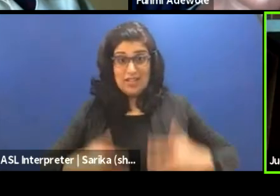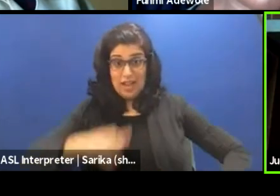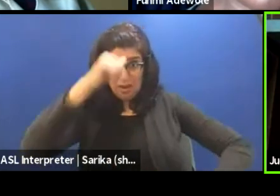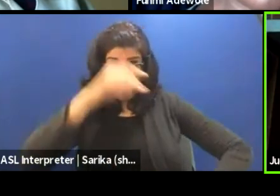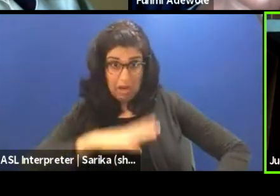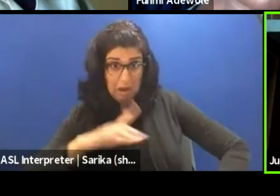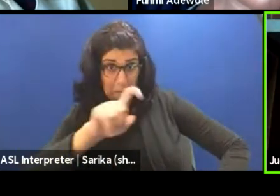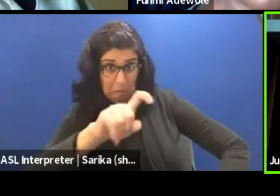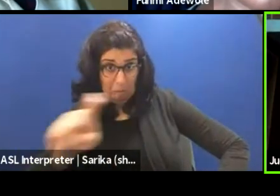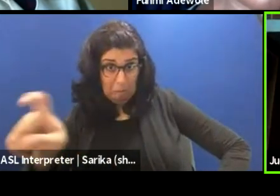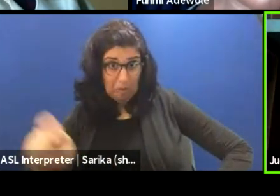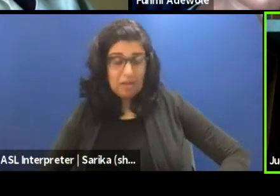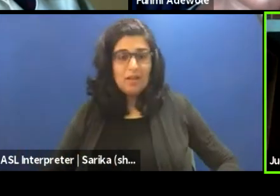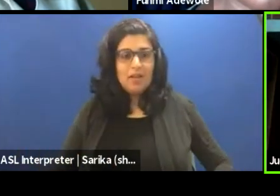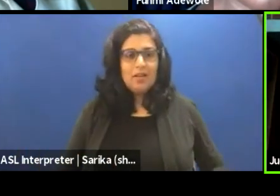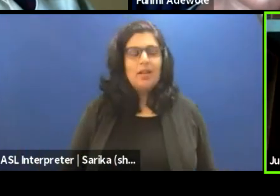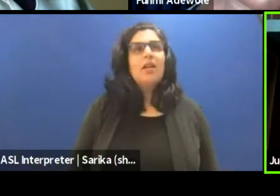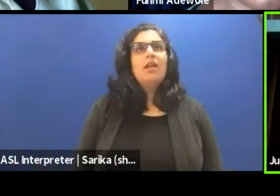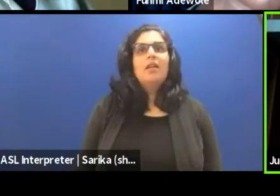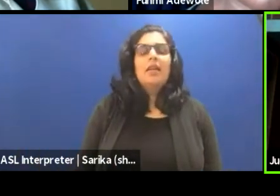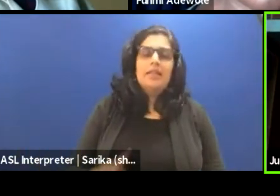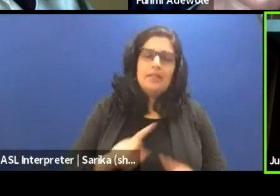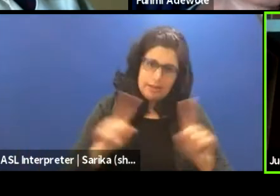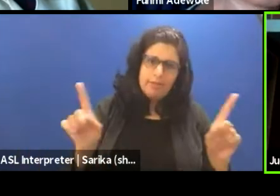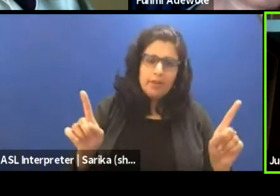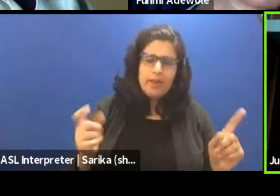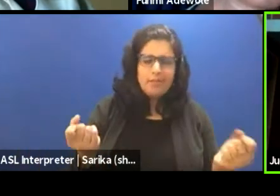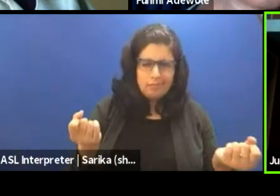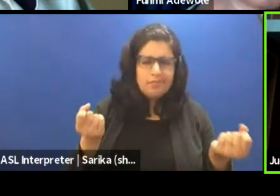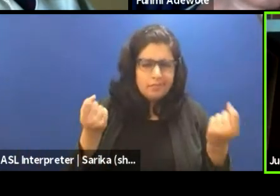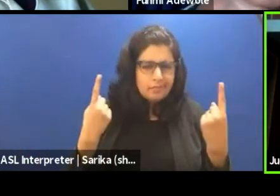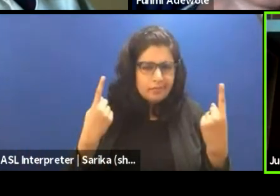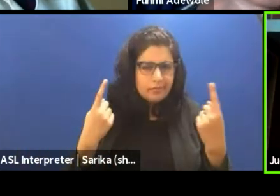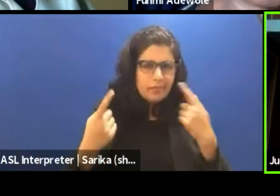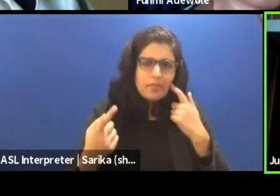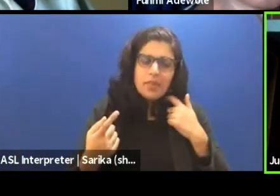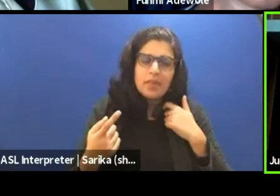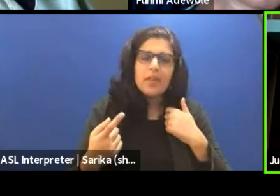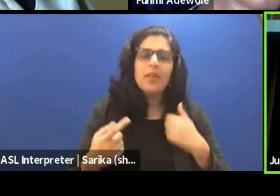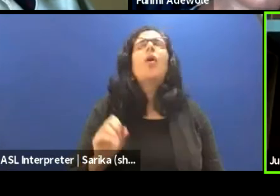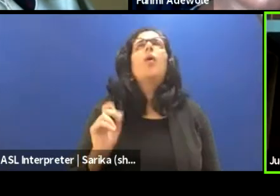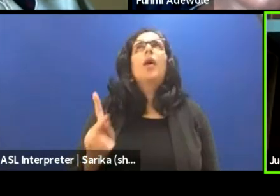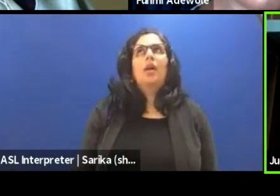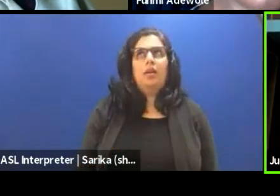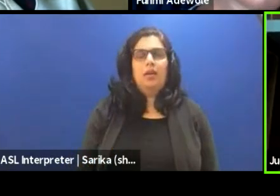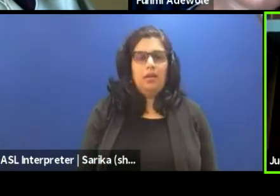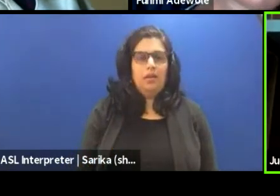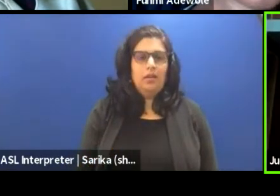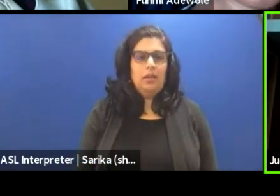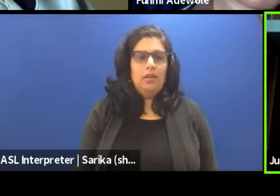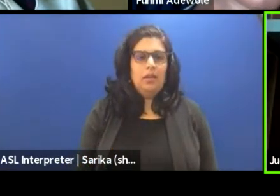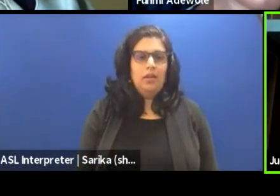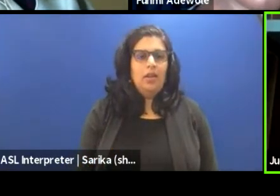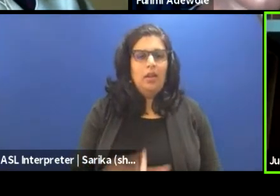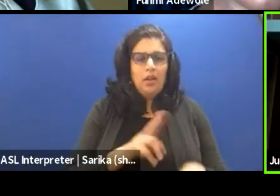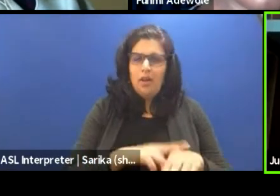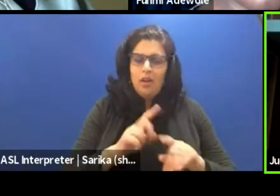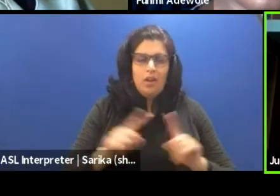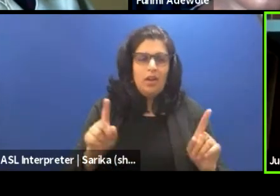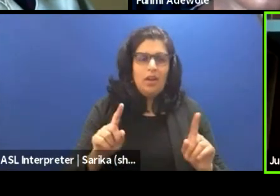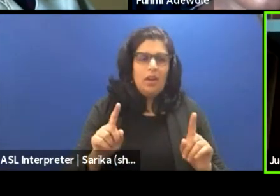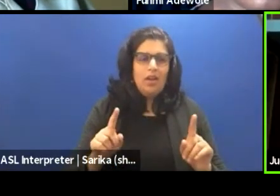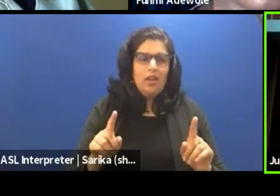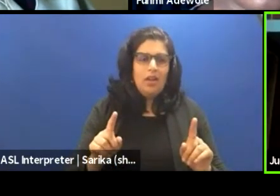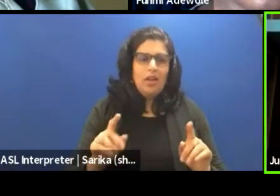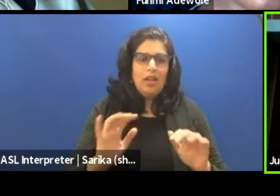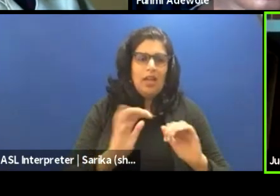it is different. You get what I mean? So, I had to say, okay, so since this is different, how is it that I would show